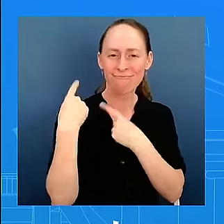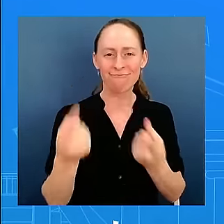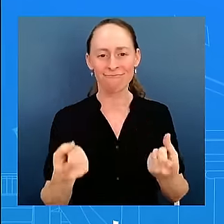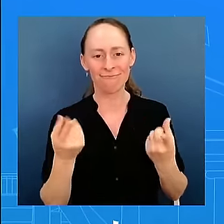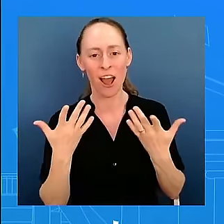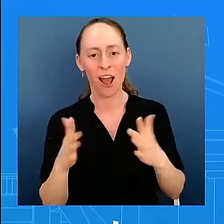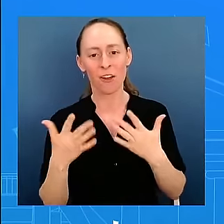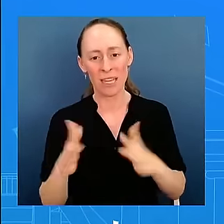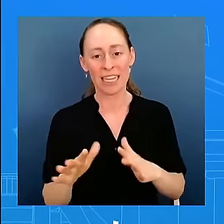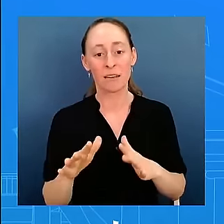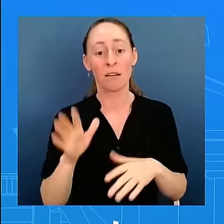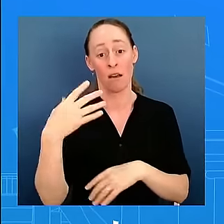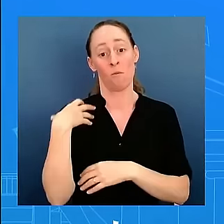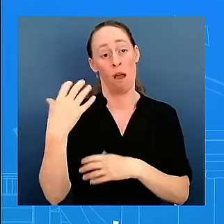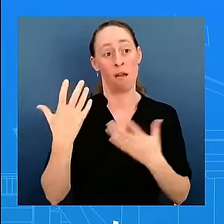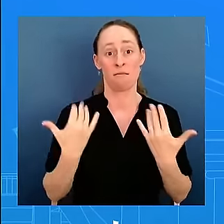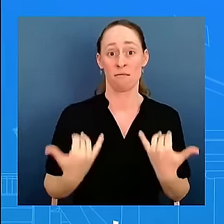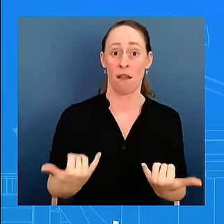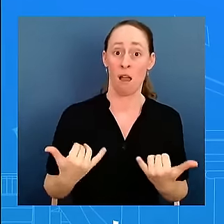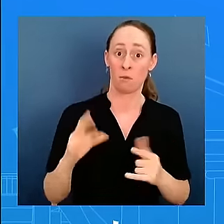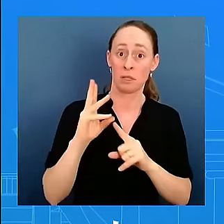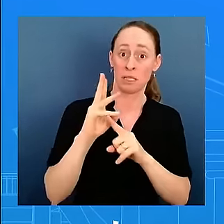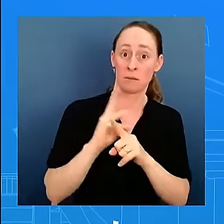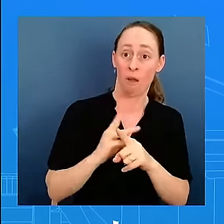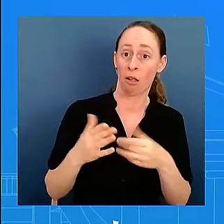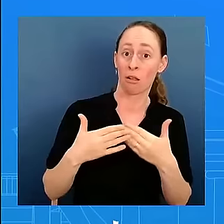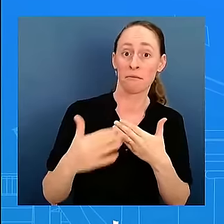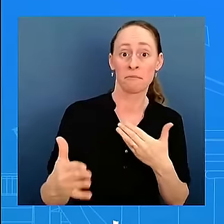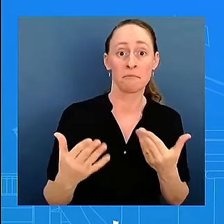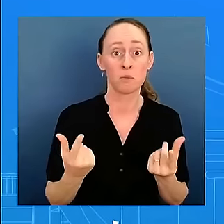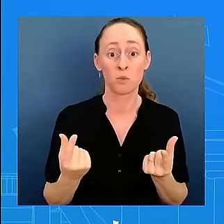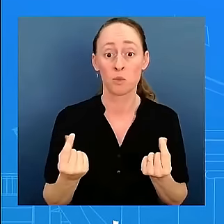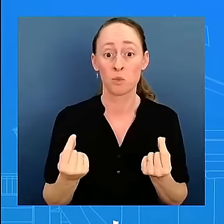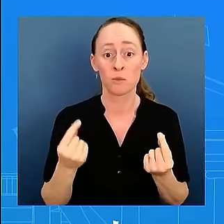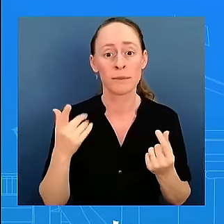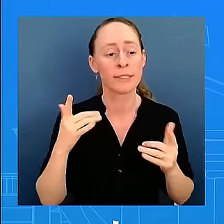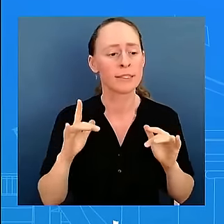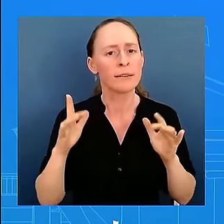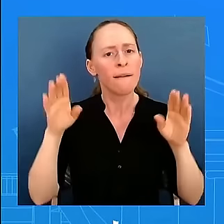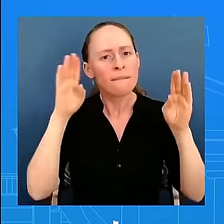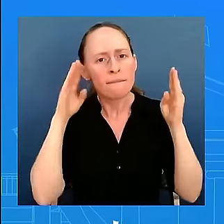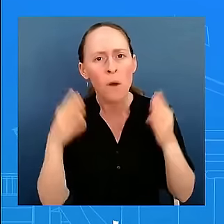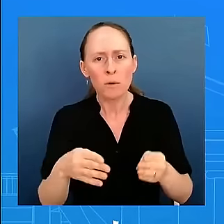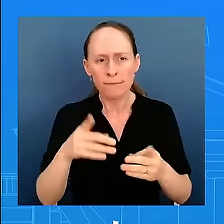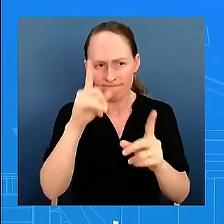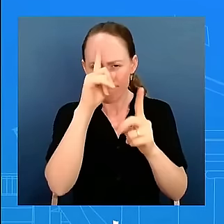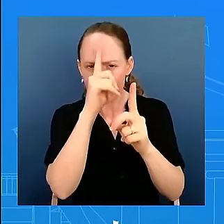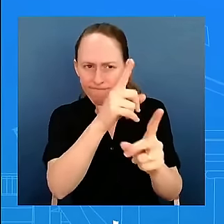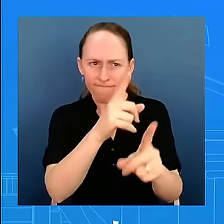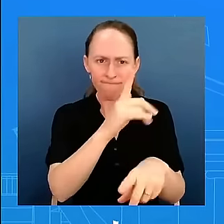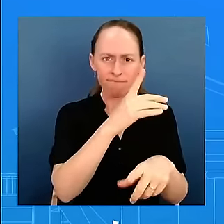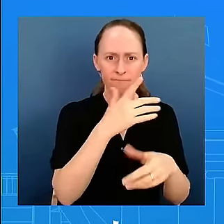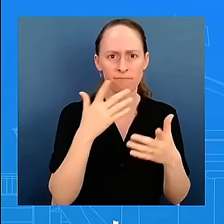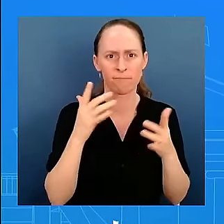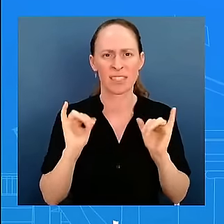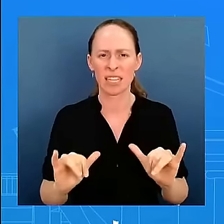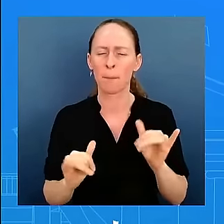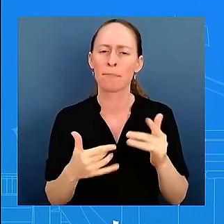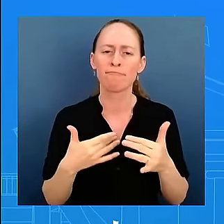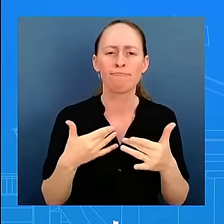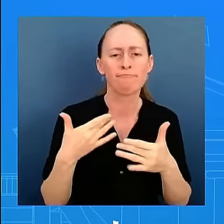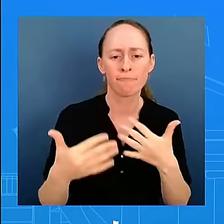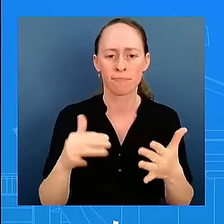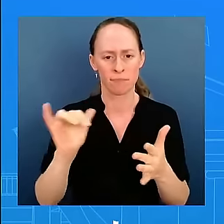focus by this administration and this team, which of course includes the Vice President, on holding Iran accountable for all their destabilizing